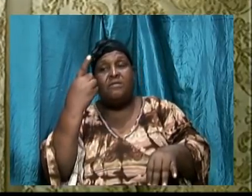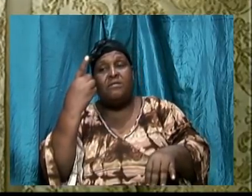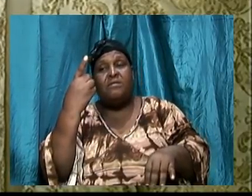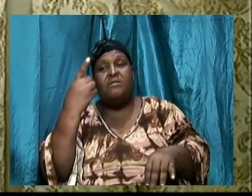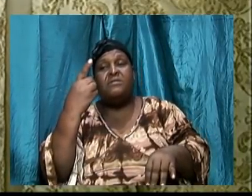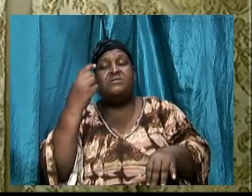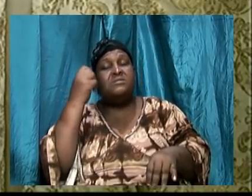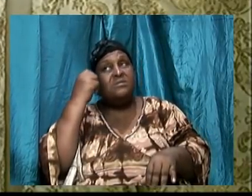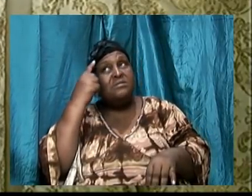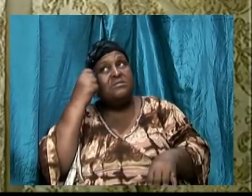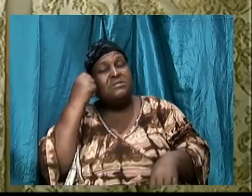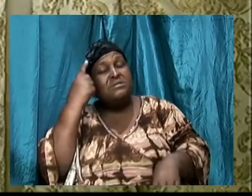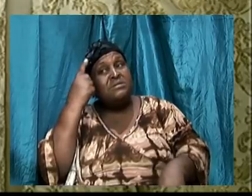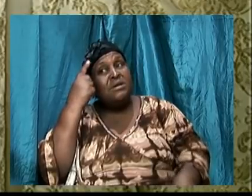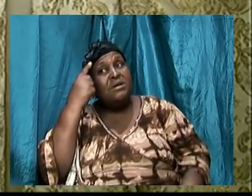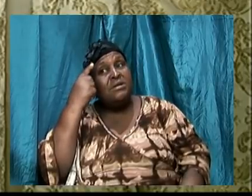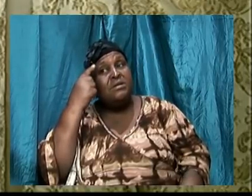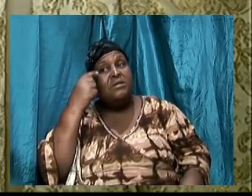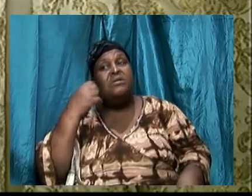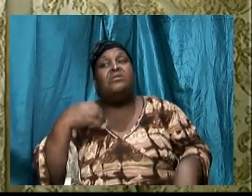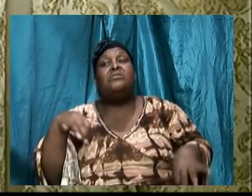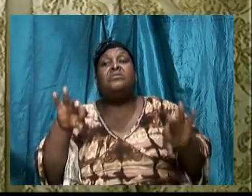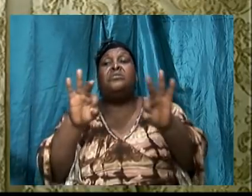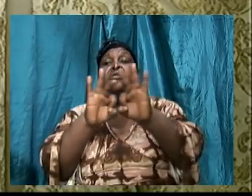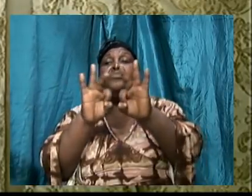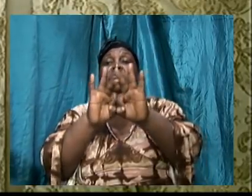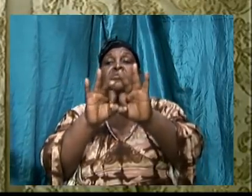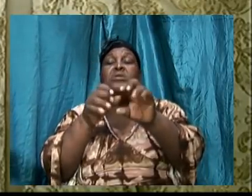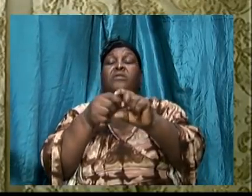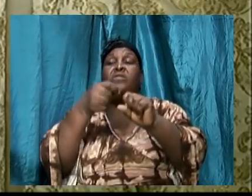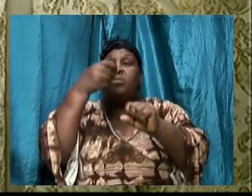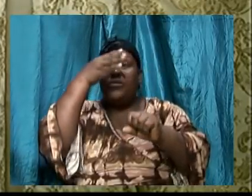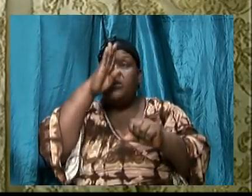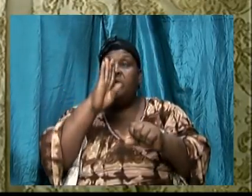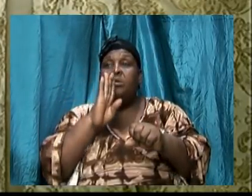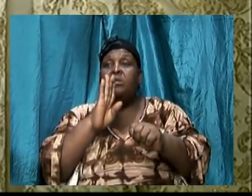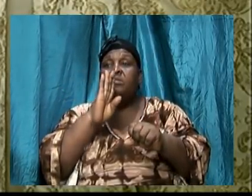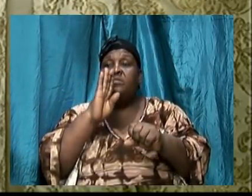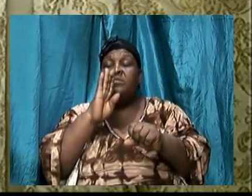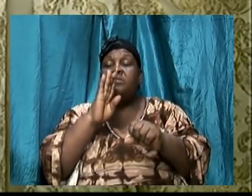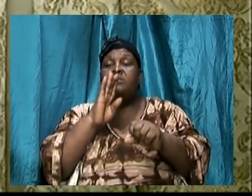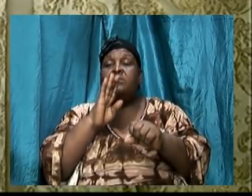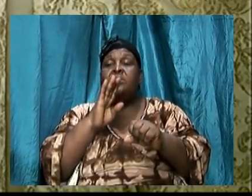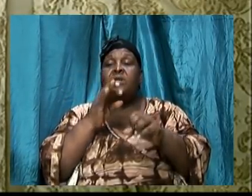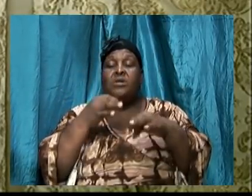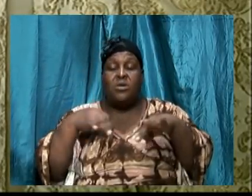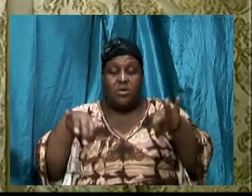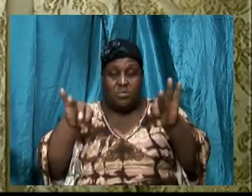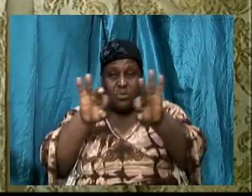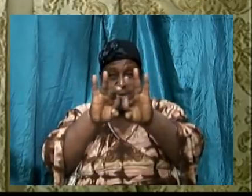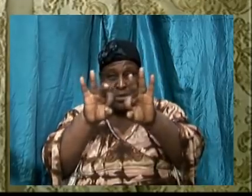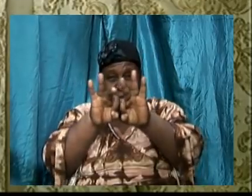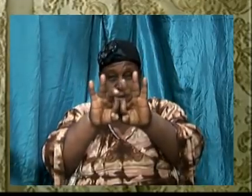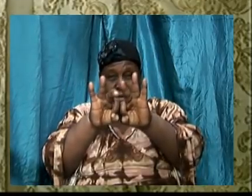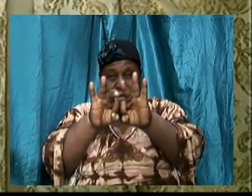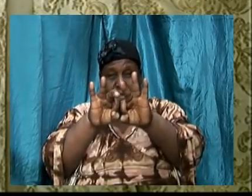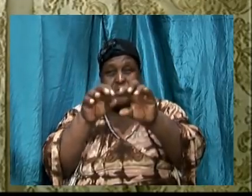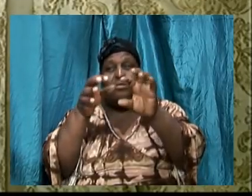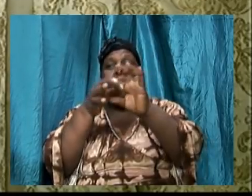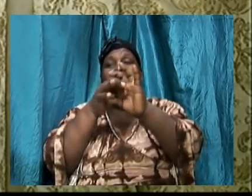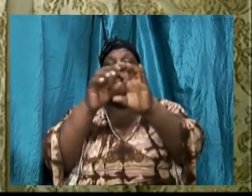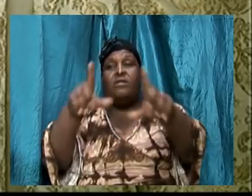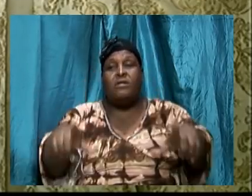understand the importance of the word and also the importance of walking